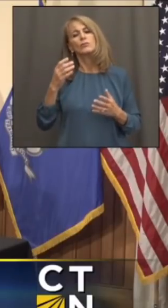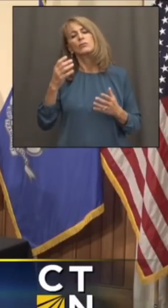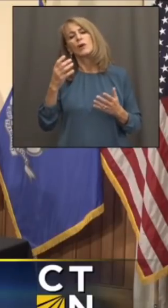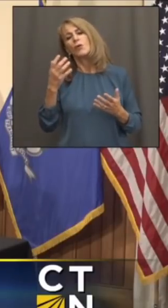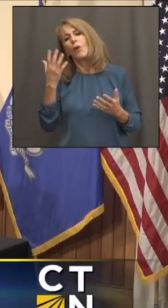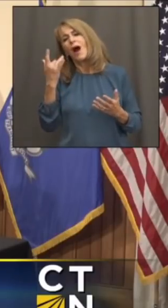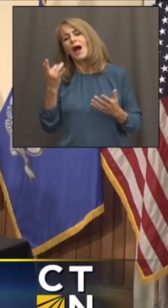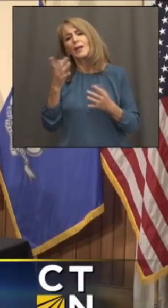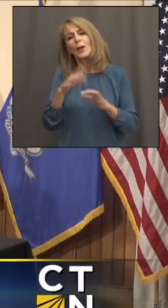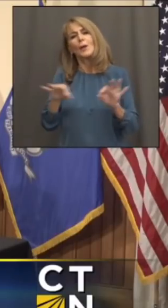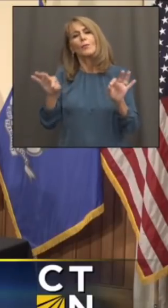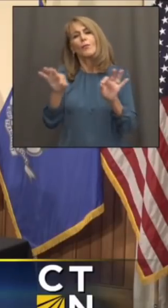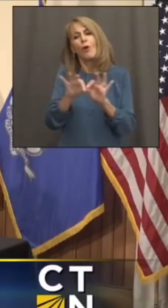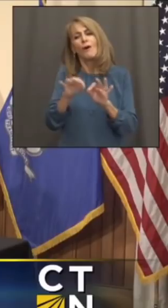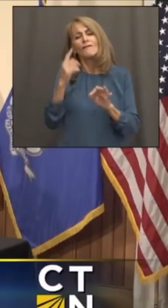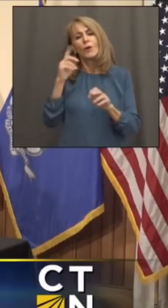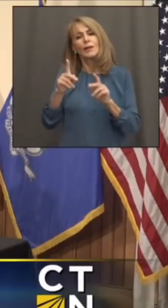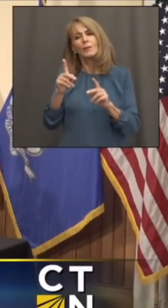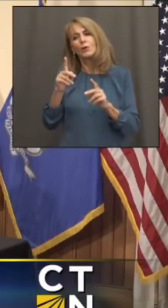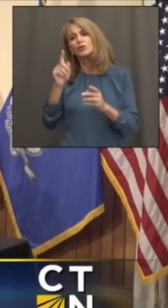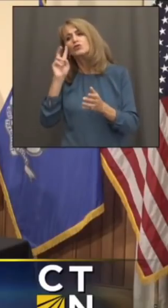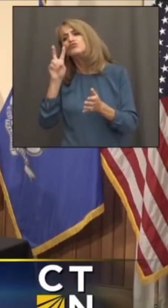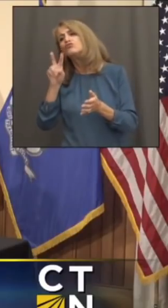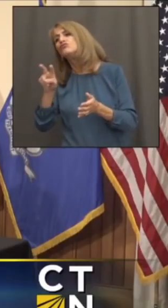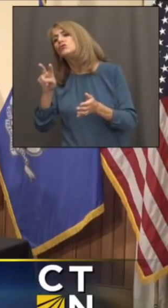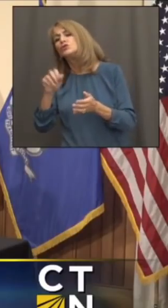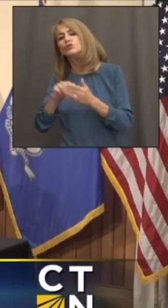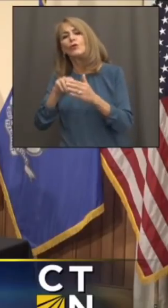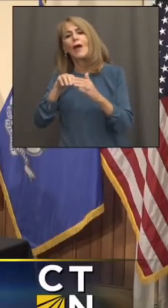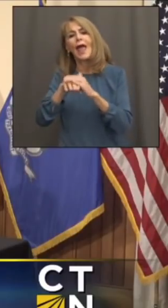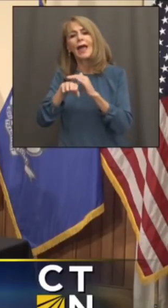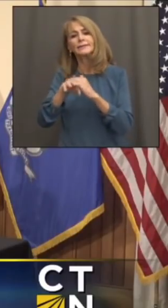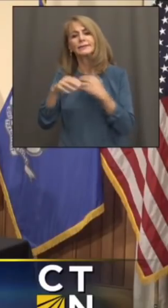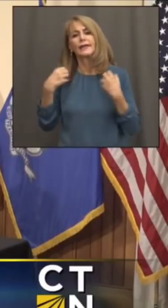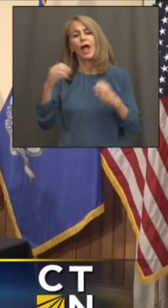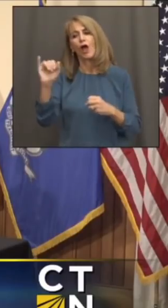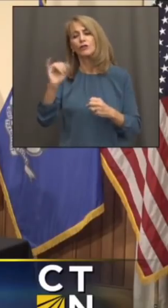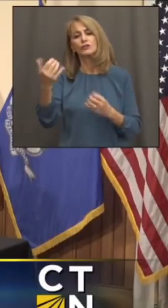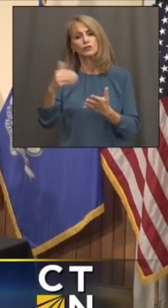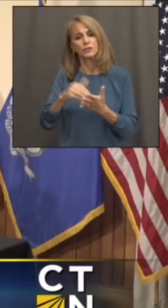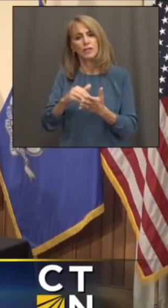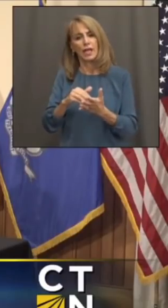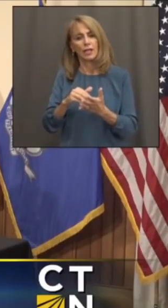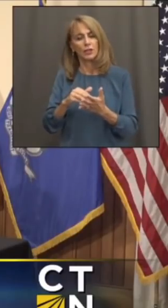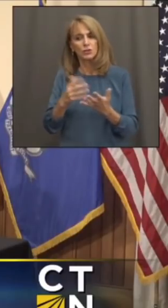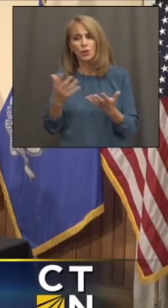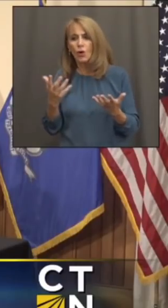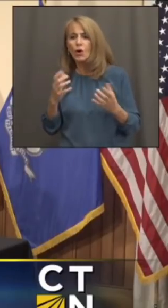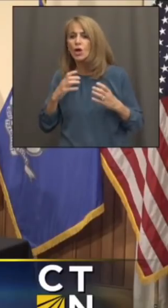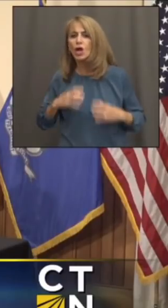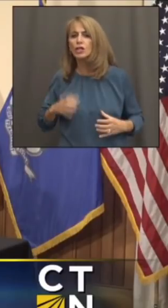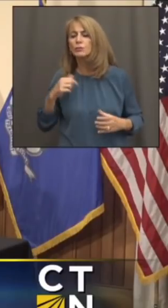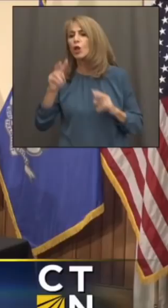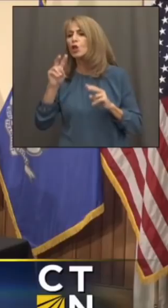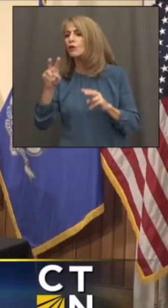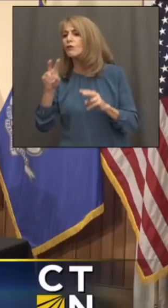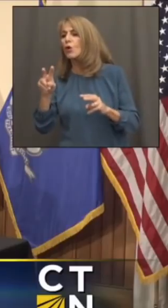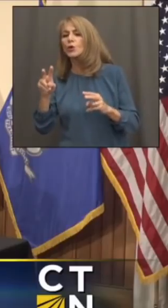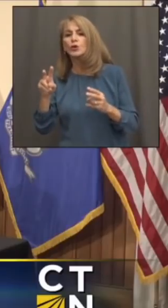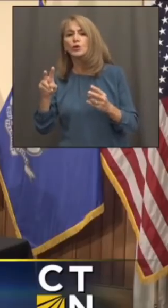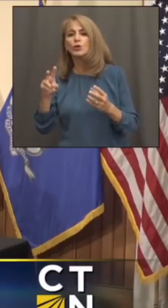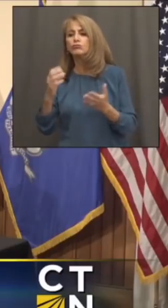It's all pretty complicated, but what's the number one thing a current or upcoming customer could look forward to if they sign up?